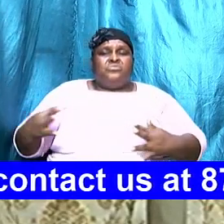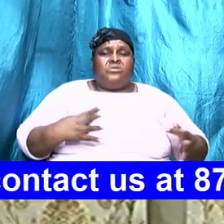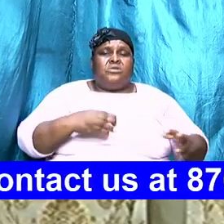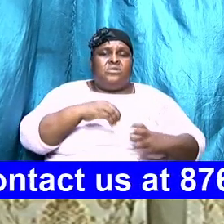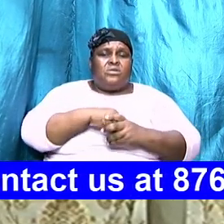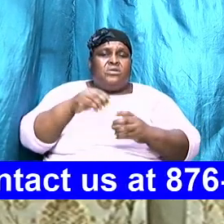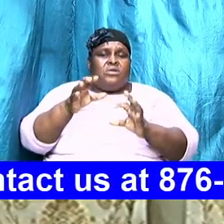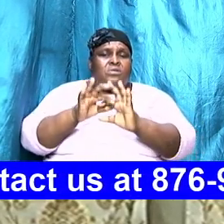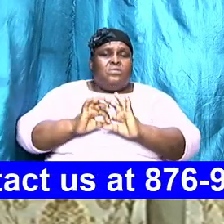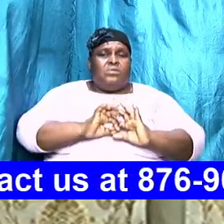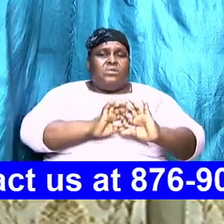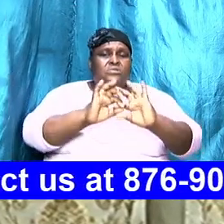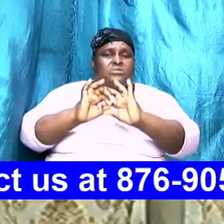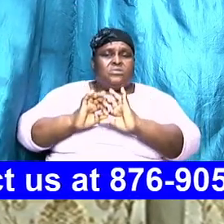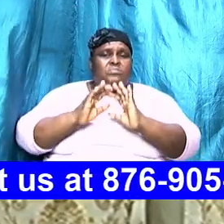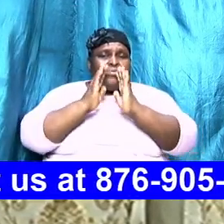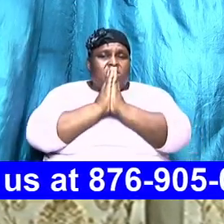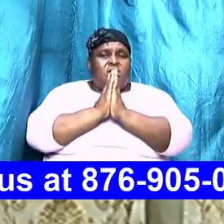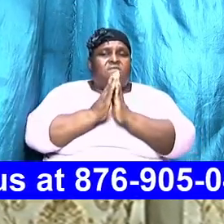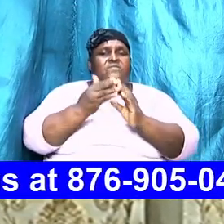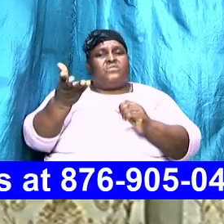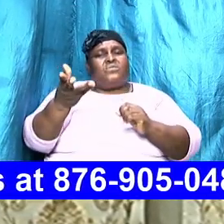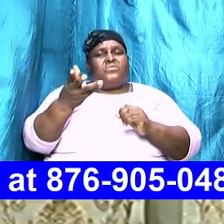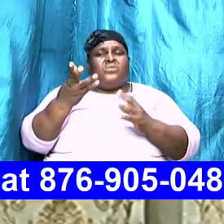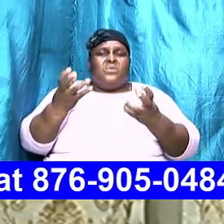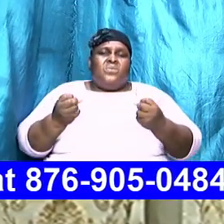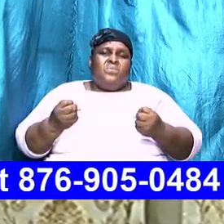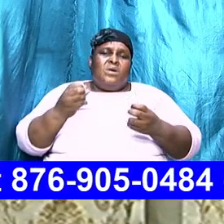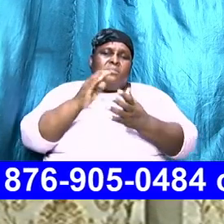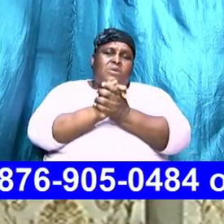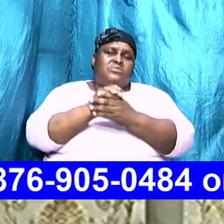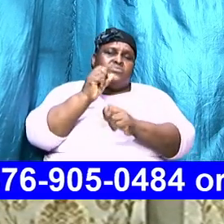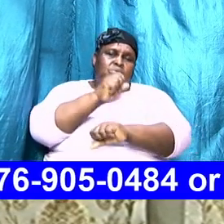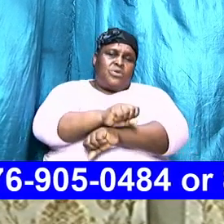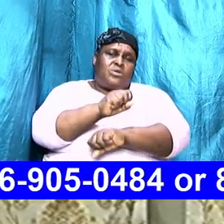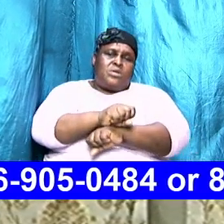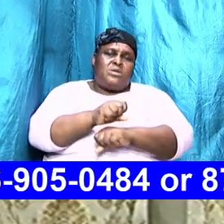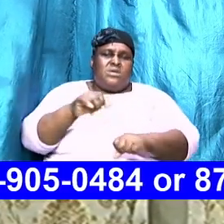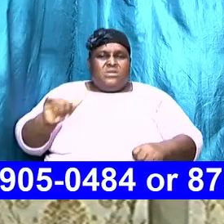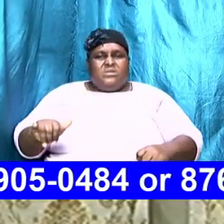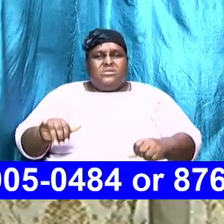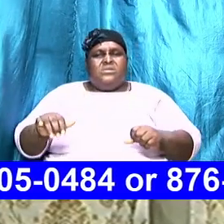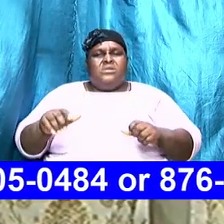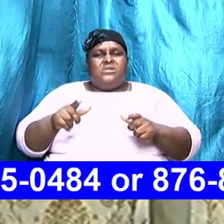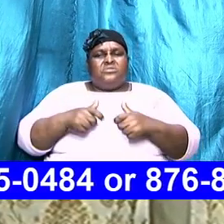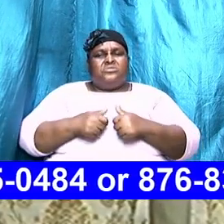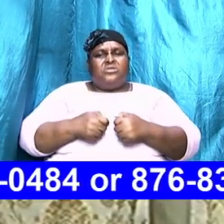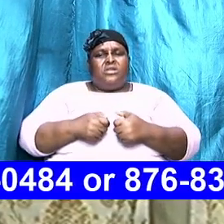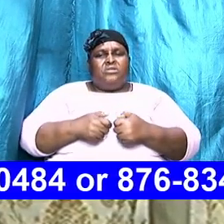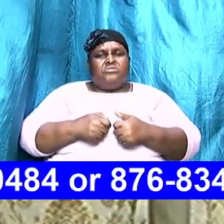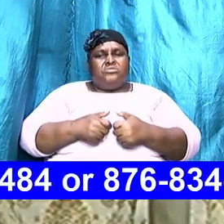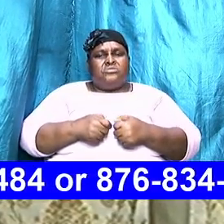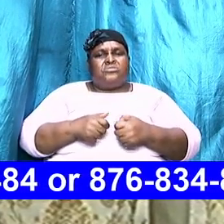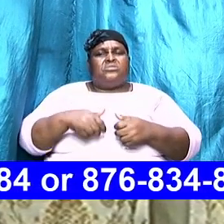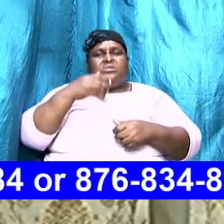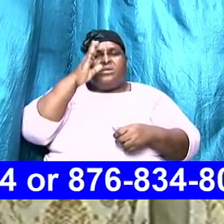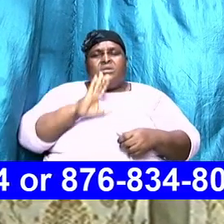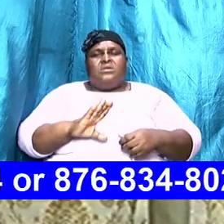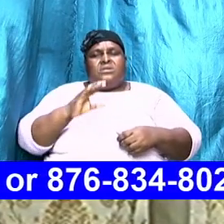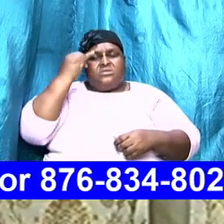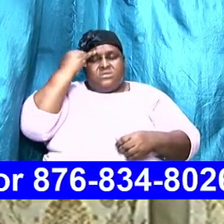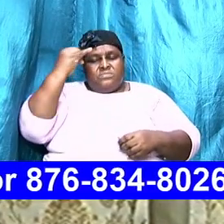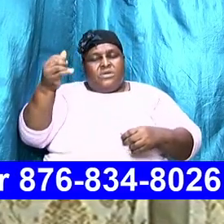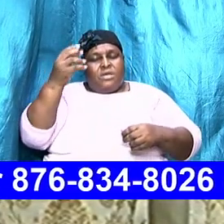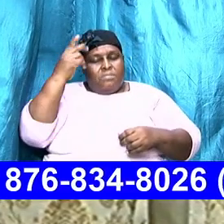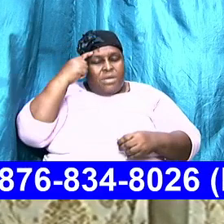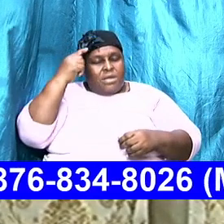I pray for those who want it to work to happen but there are still challenges God inspire our minds and our hearts